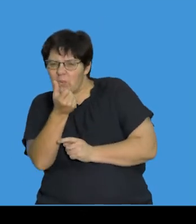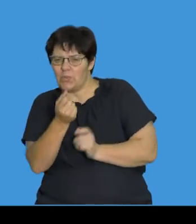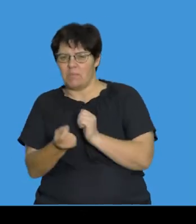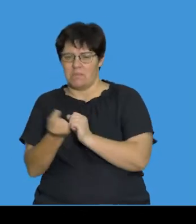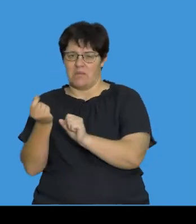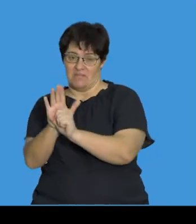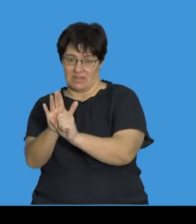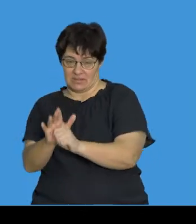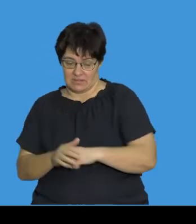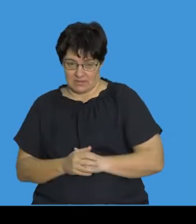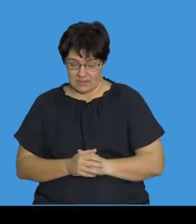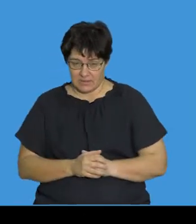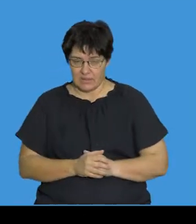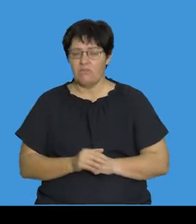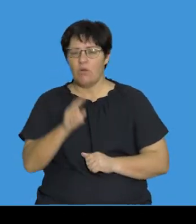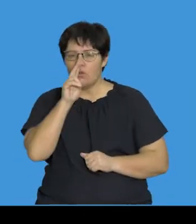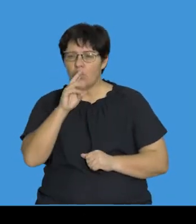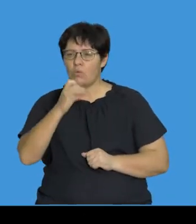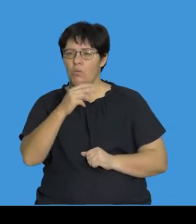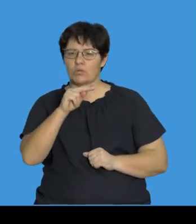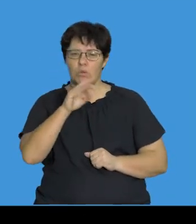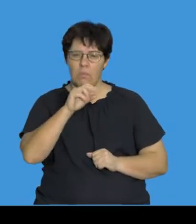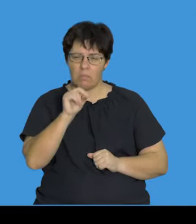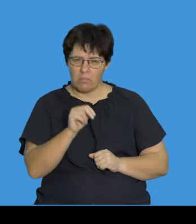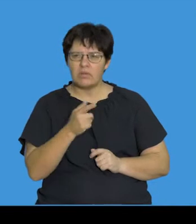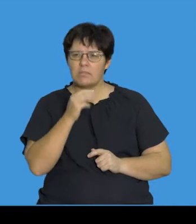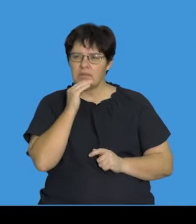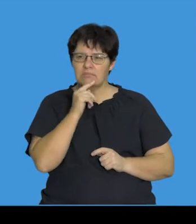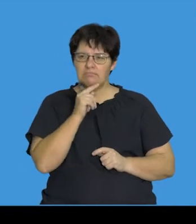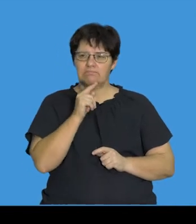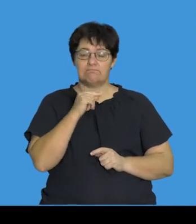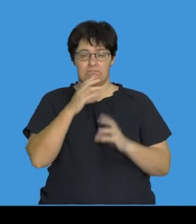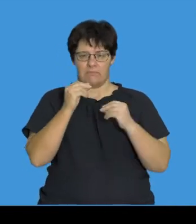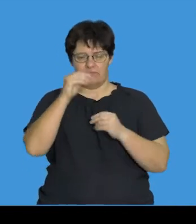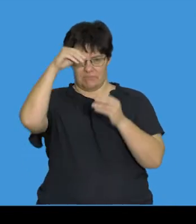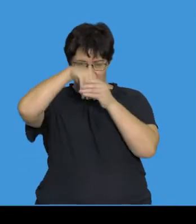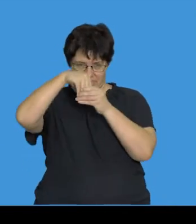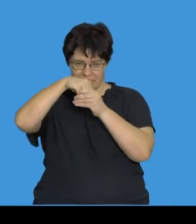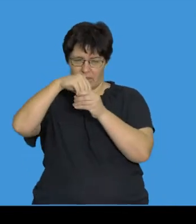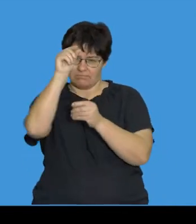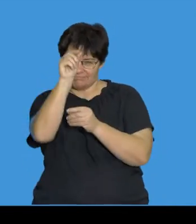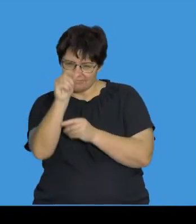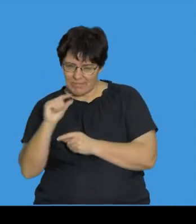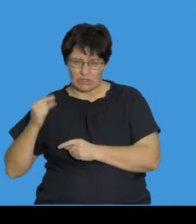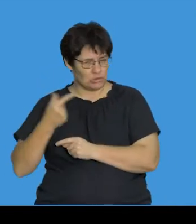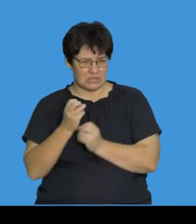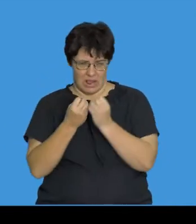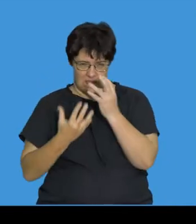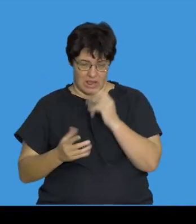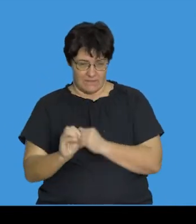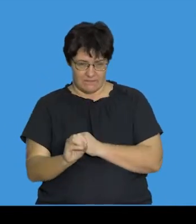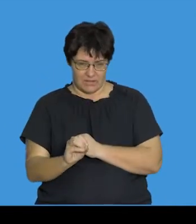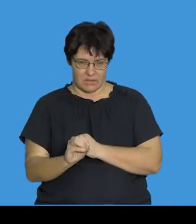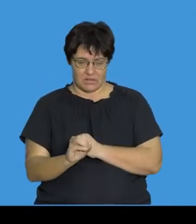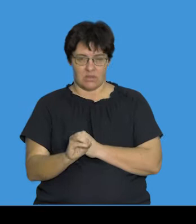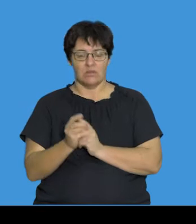comparison, when we looked at a chromosome, it meant that a chromosome has several genes on it. So, the effect of